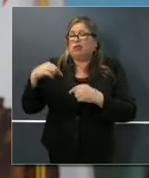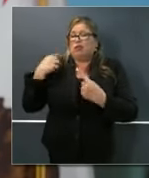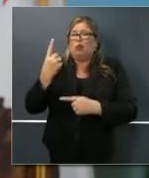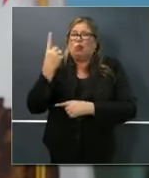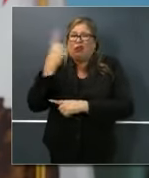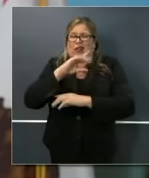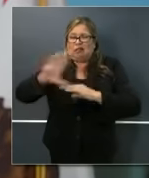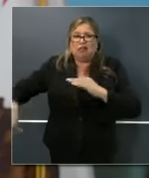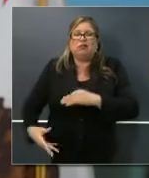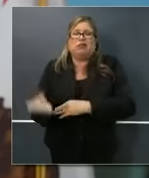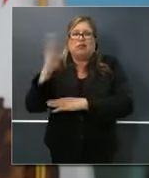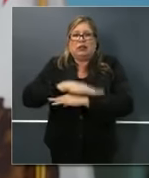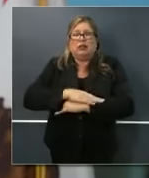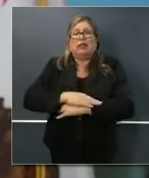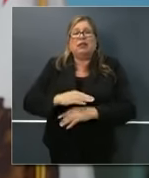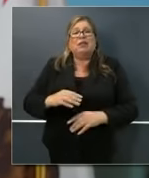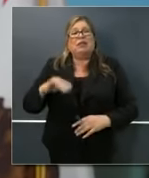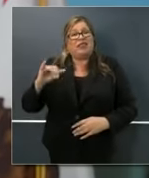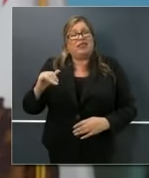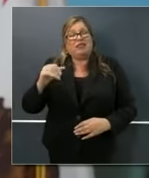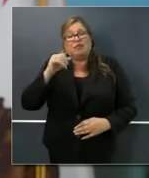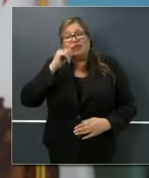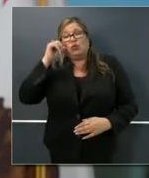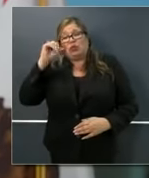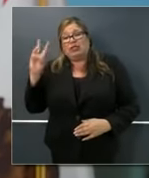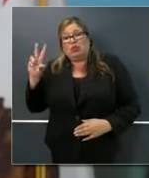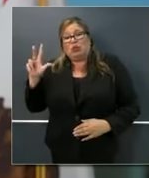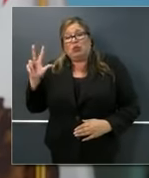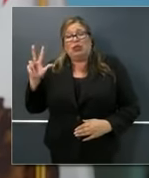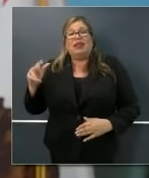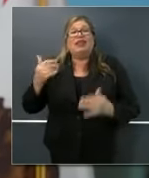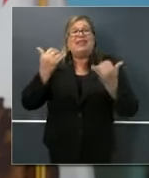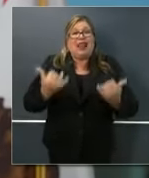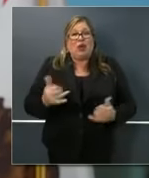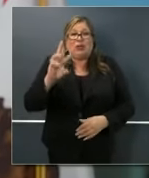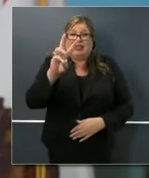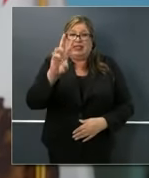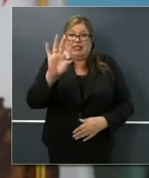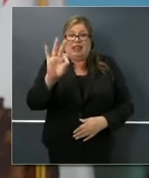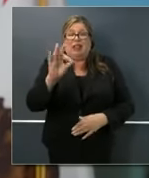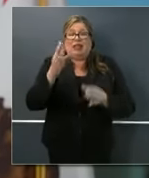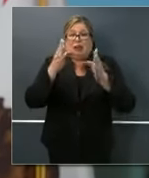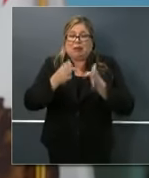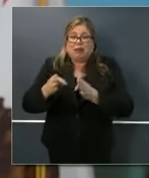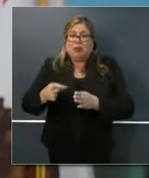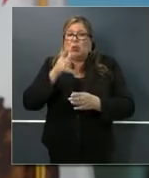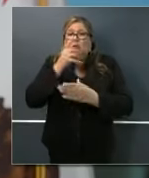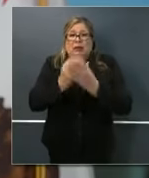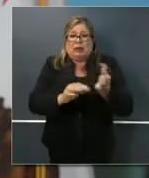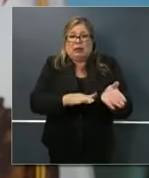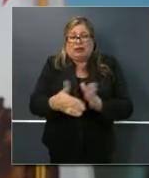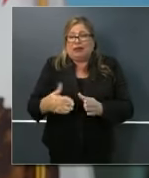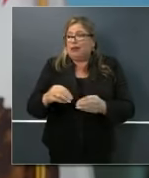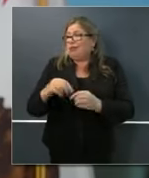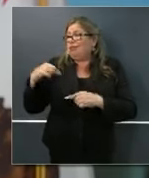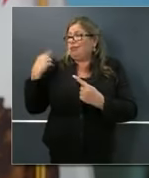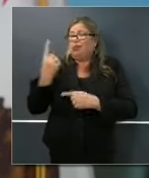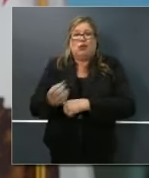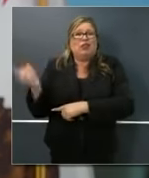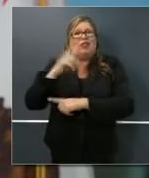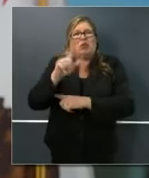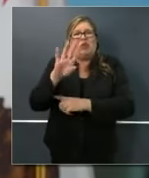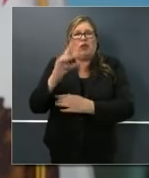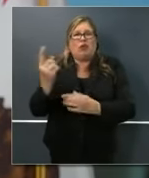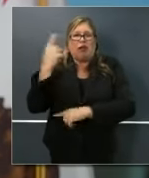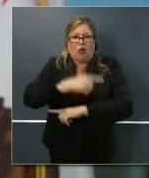Today's numbers are 69 individuals that passed away over the last 24 hours. 890 souls